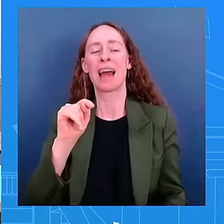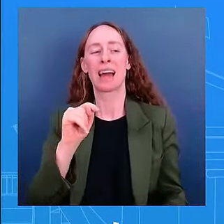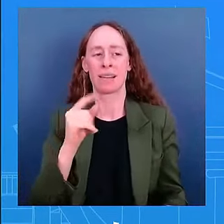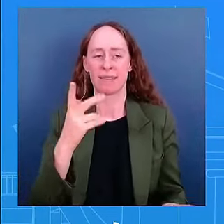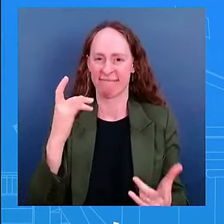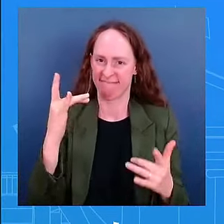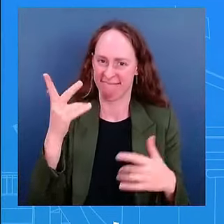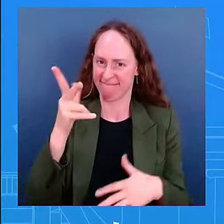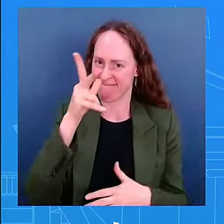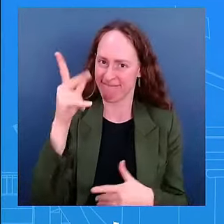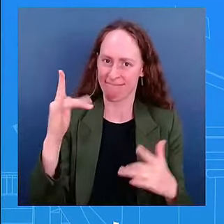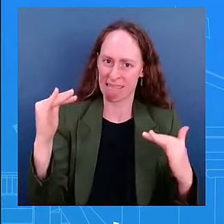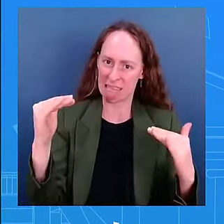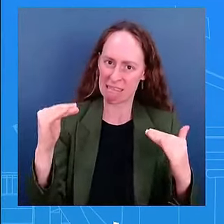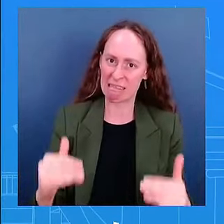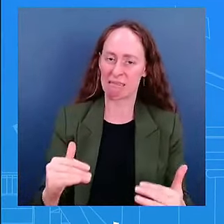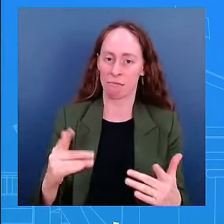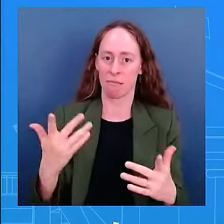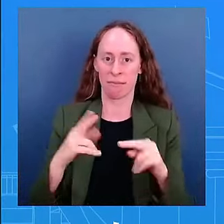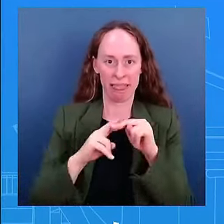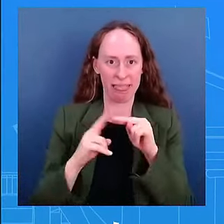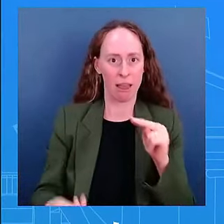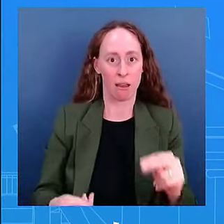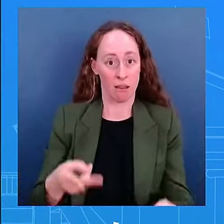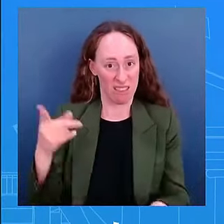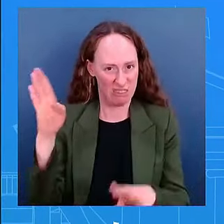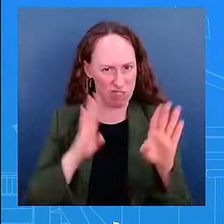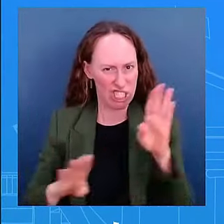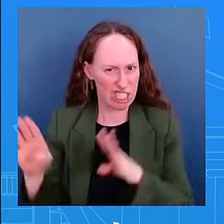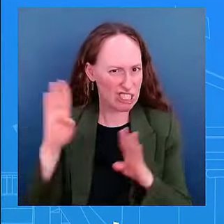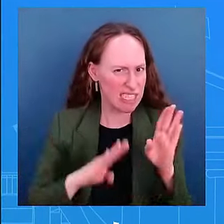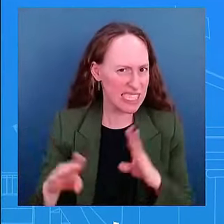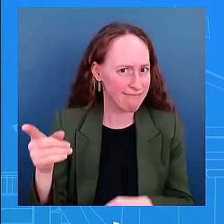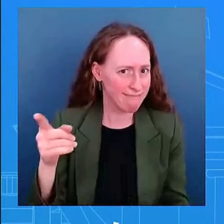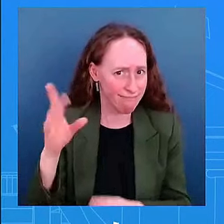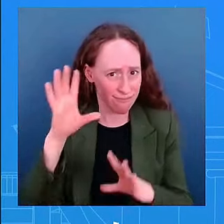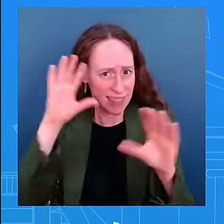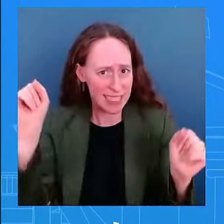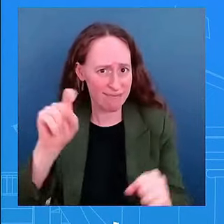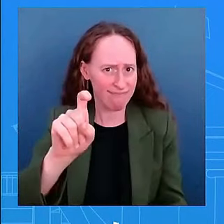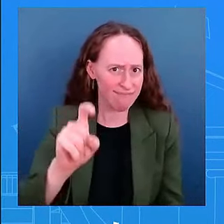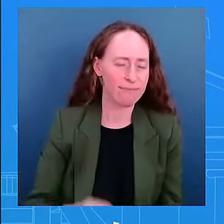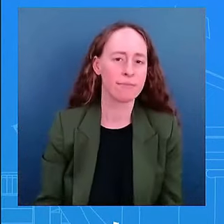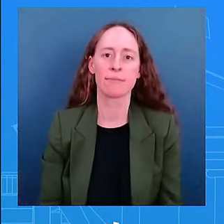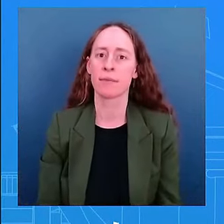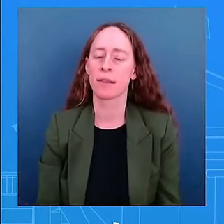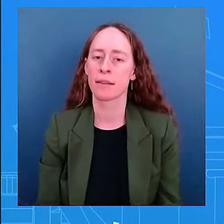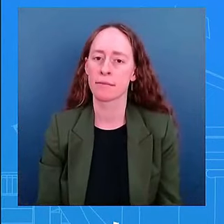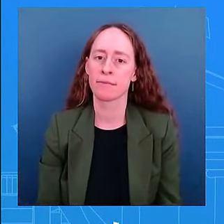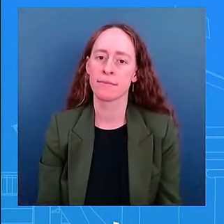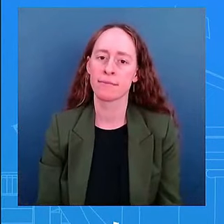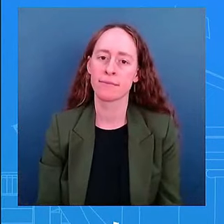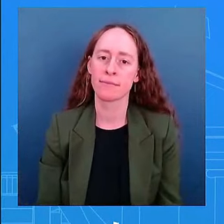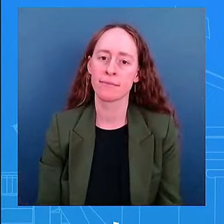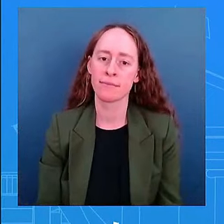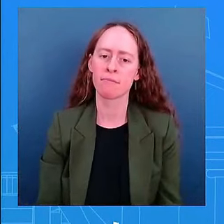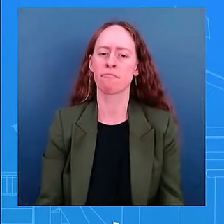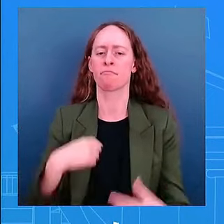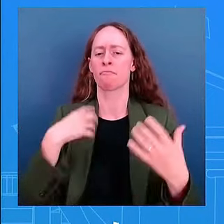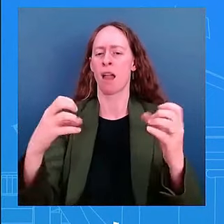off a couple of things if i may um and and want to be super clear about this the president signed a one trillion dollar uh